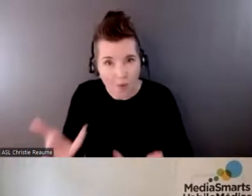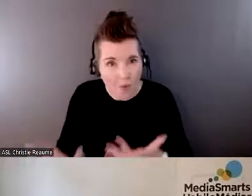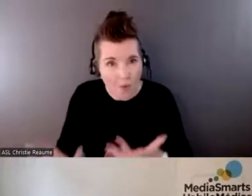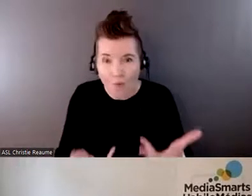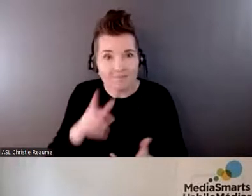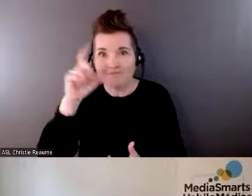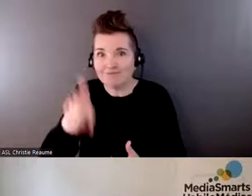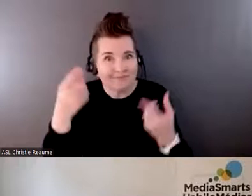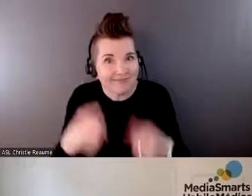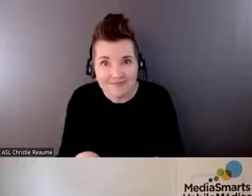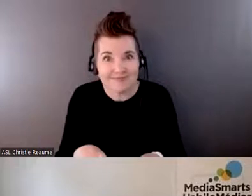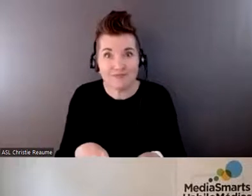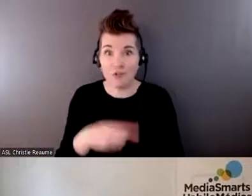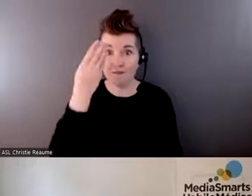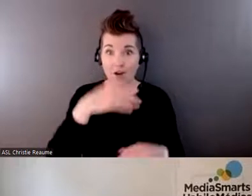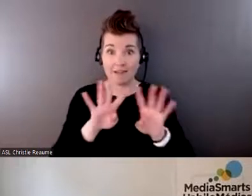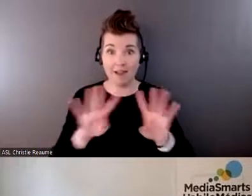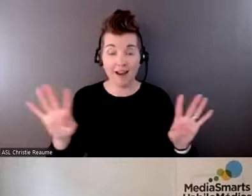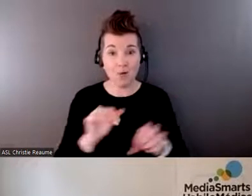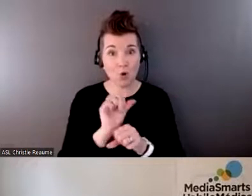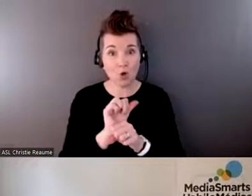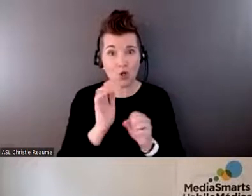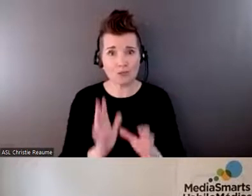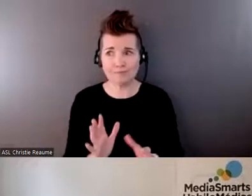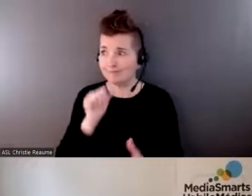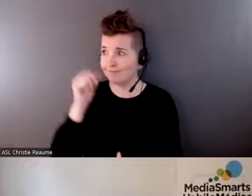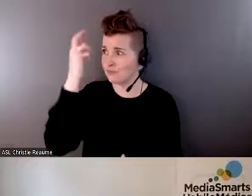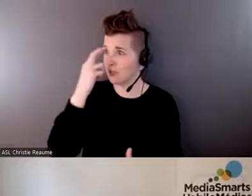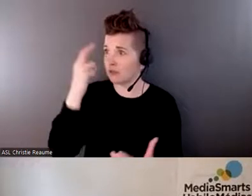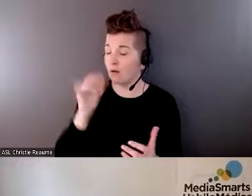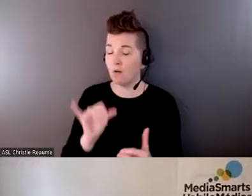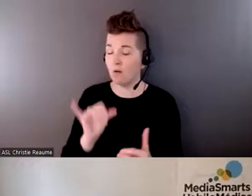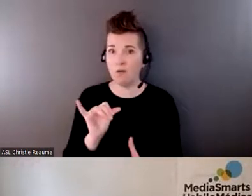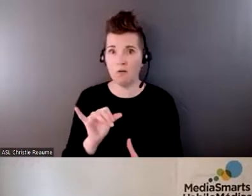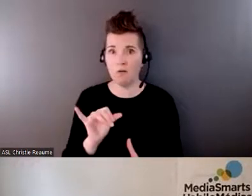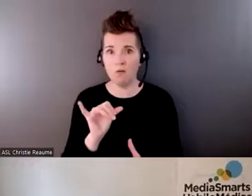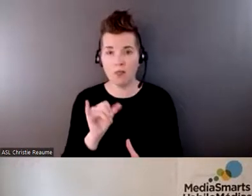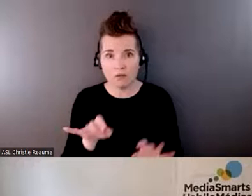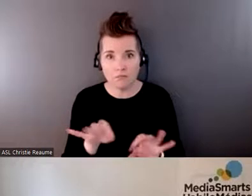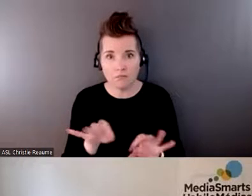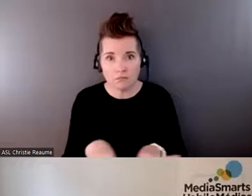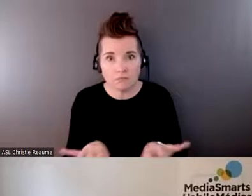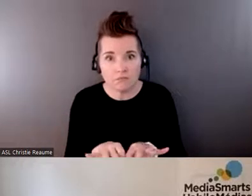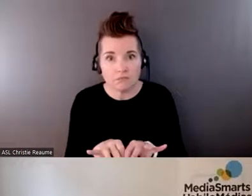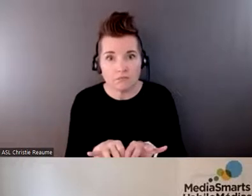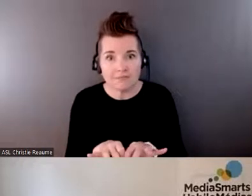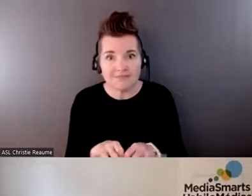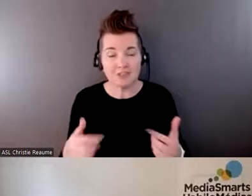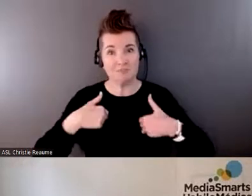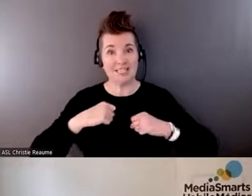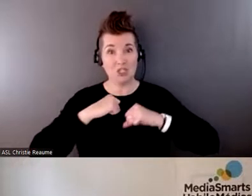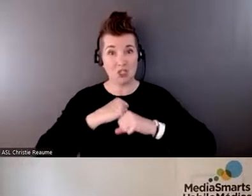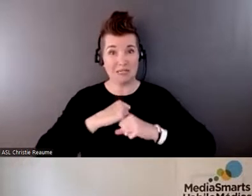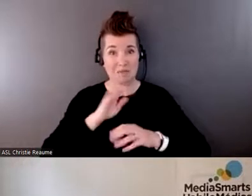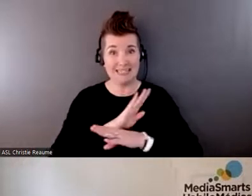they don't necessarily know why that's a big deal to someone like, you know, who's in the in the security industry,